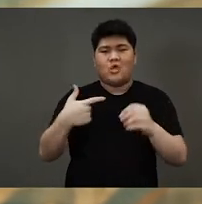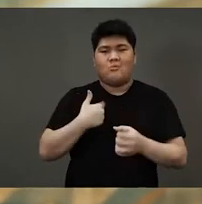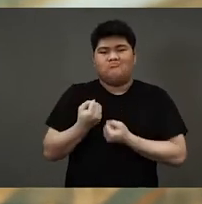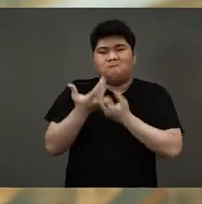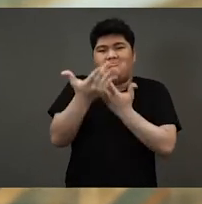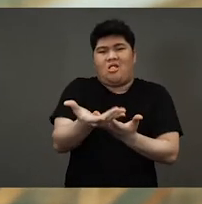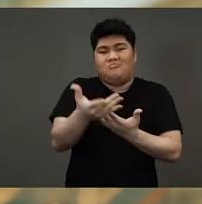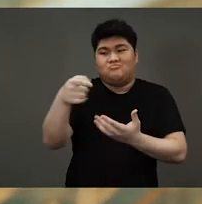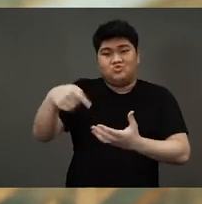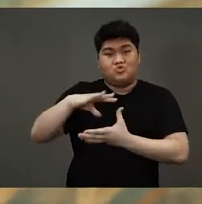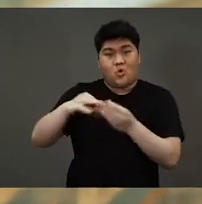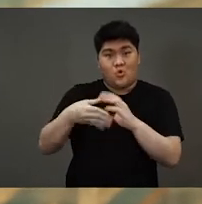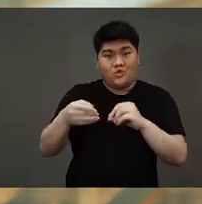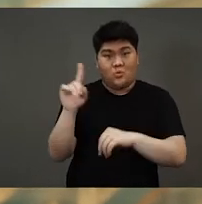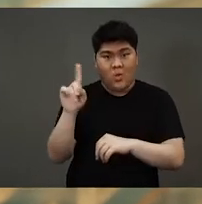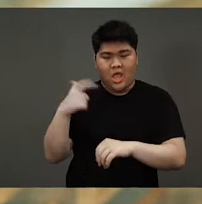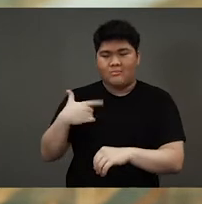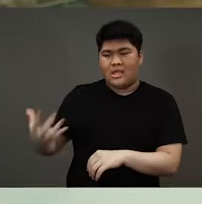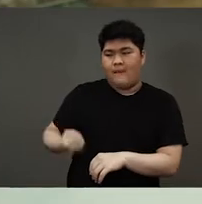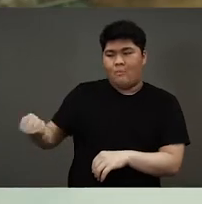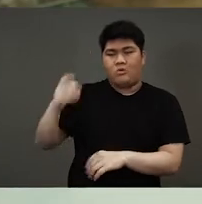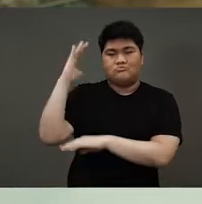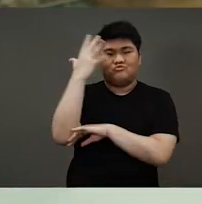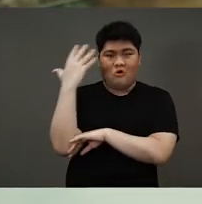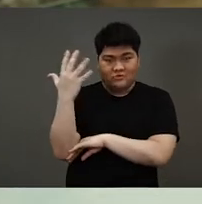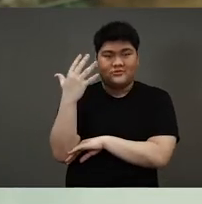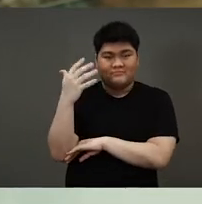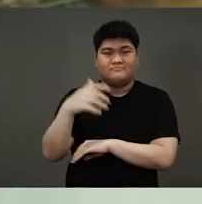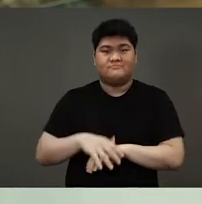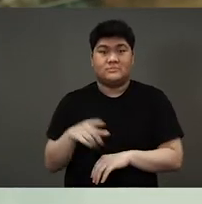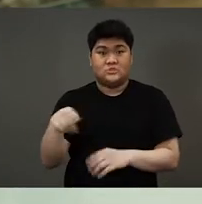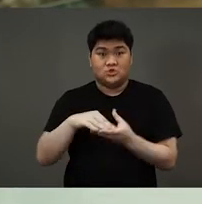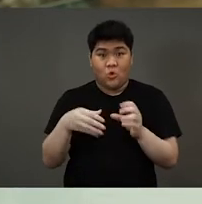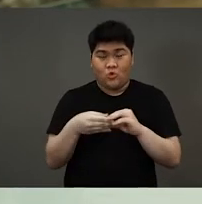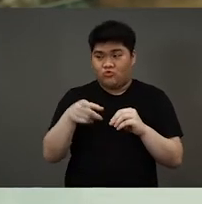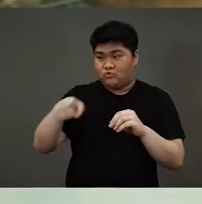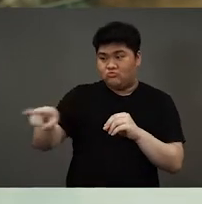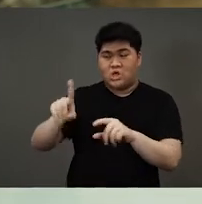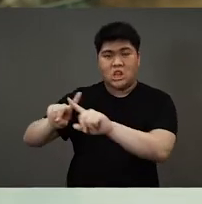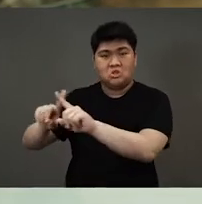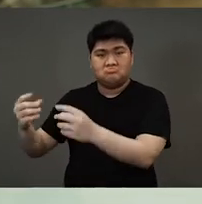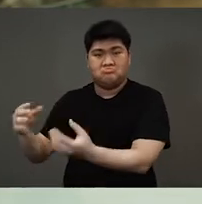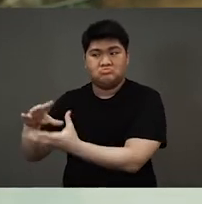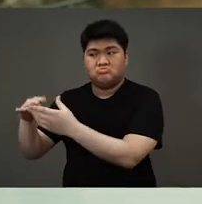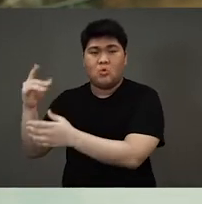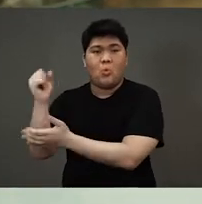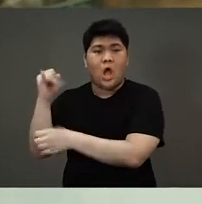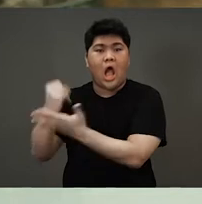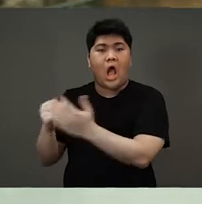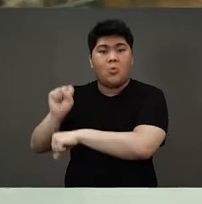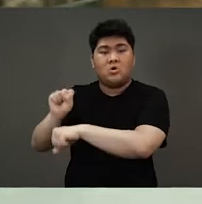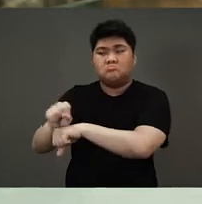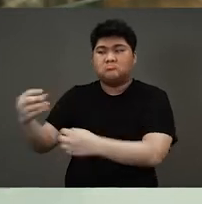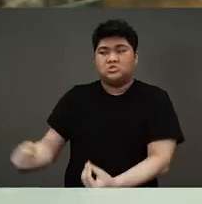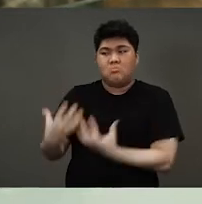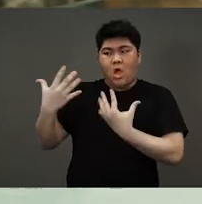story is set in a forest in Cambodia. My story is inspired by one of nine different artworks that you can find